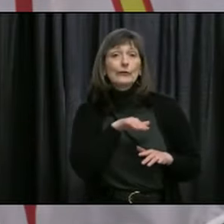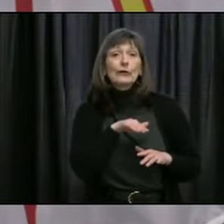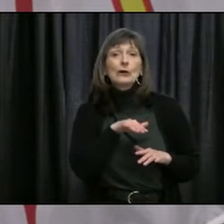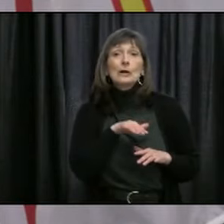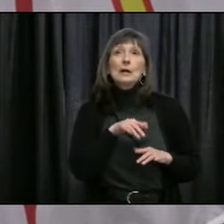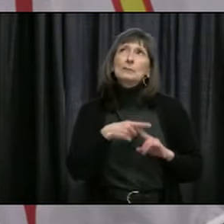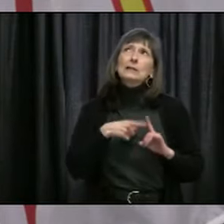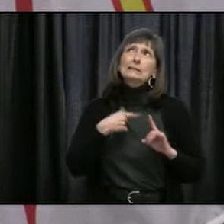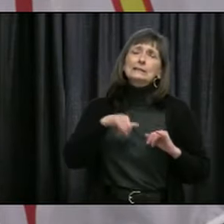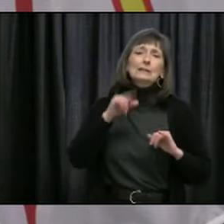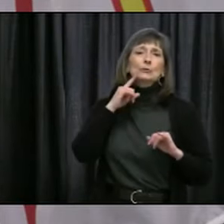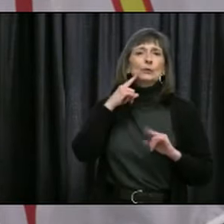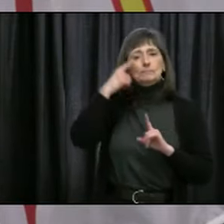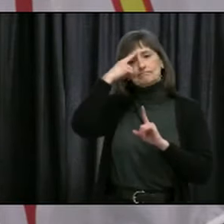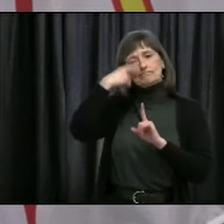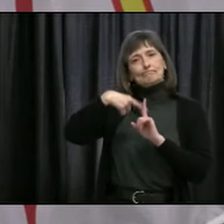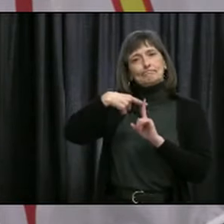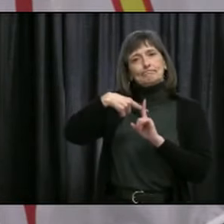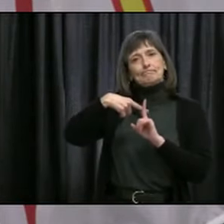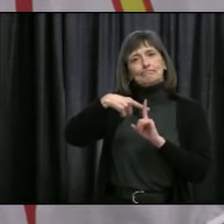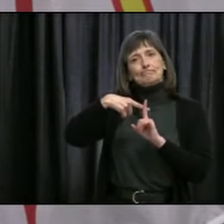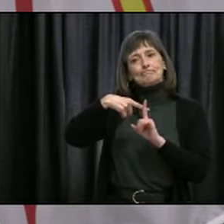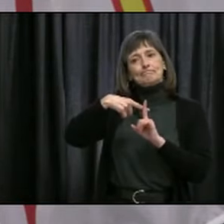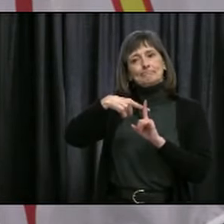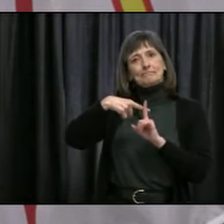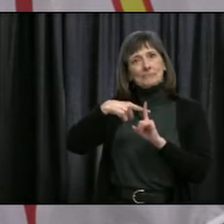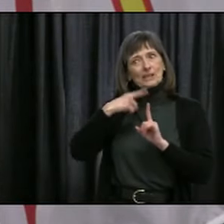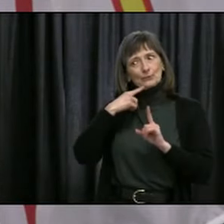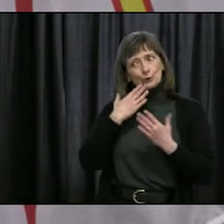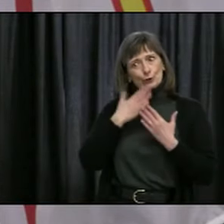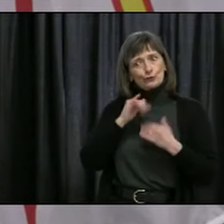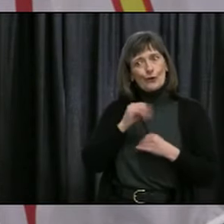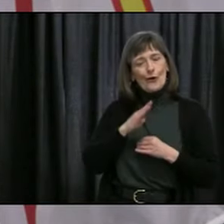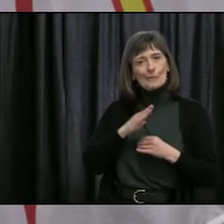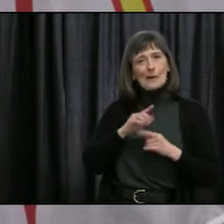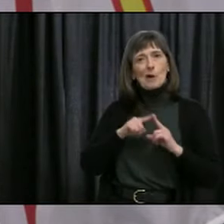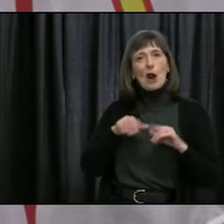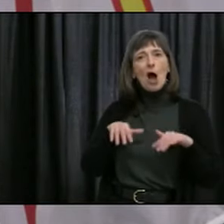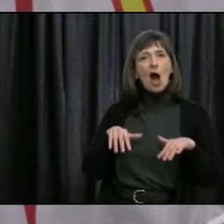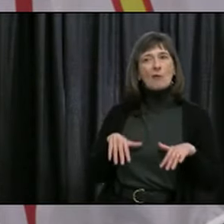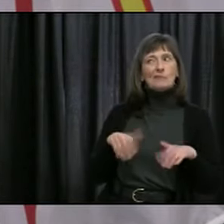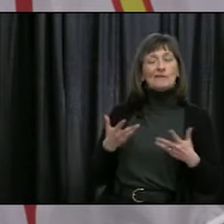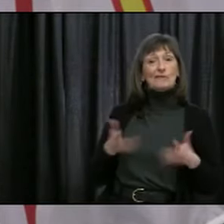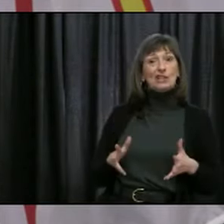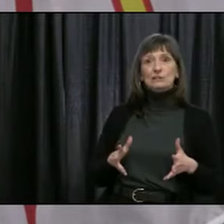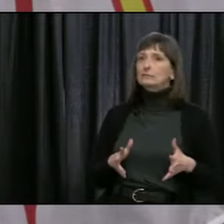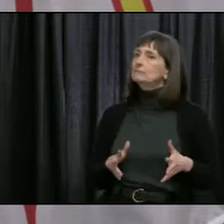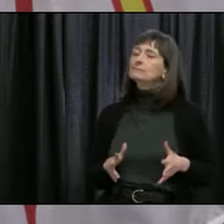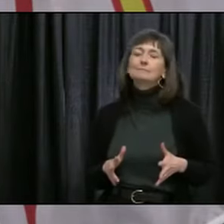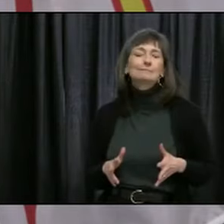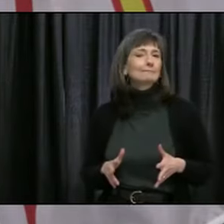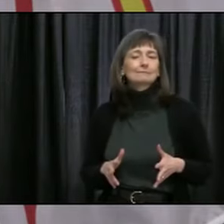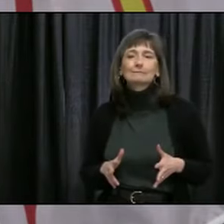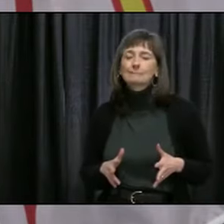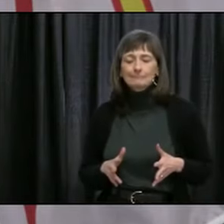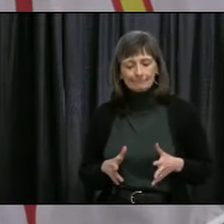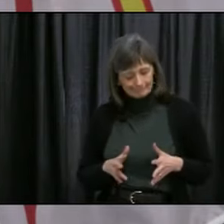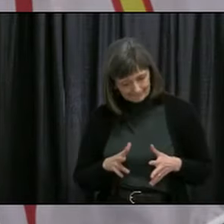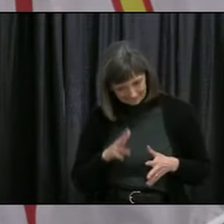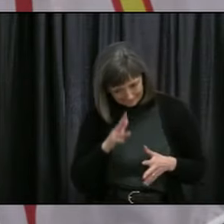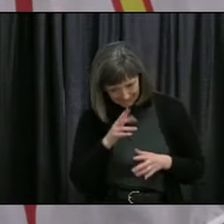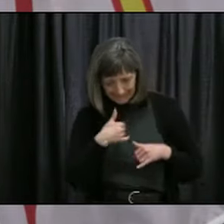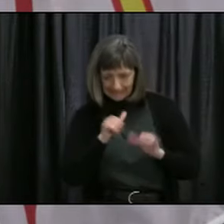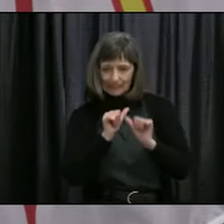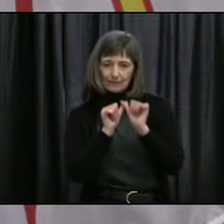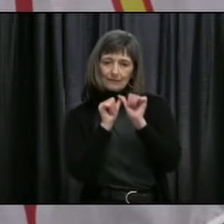optimism, but we cannot rest on our laurels. We have to remain ever vigilant and respect the